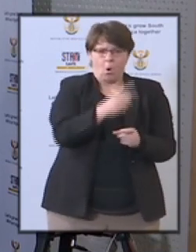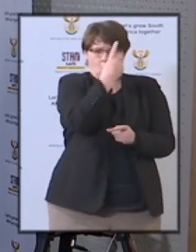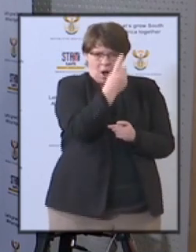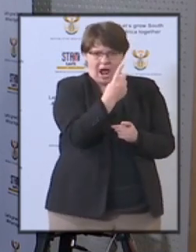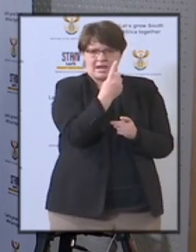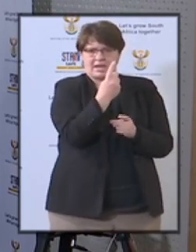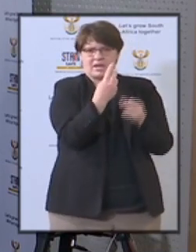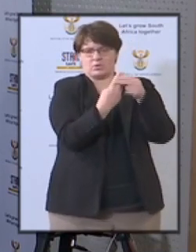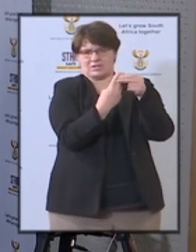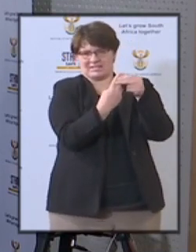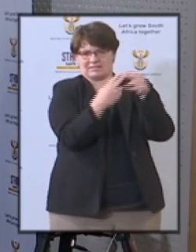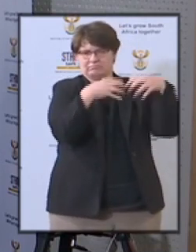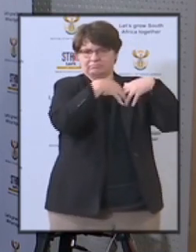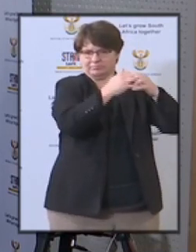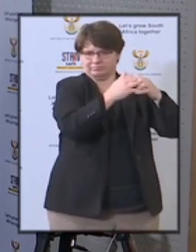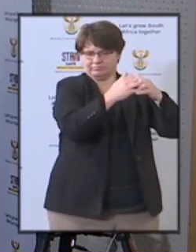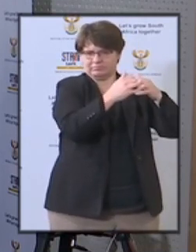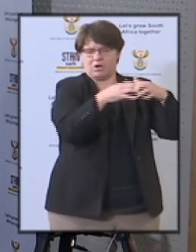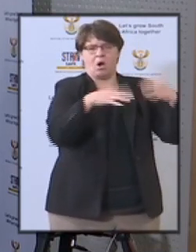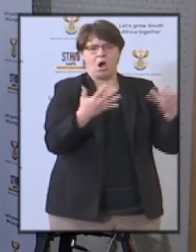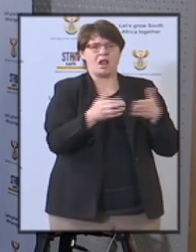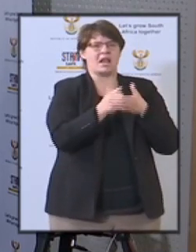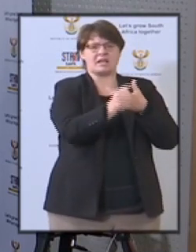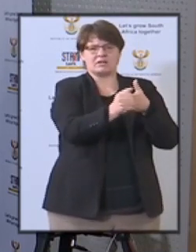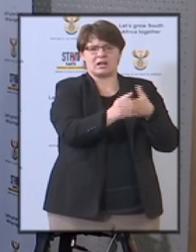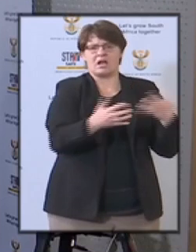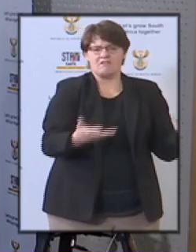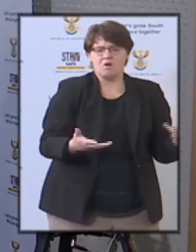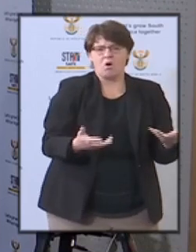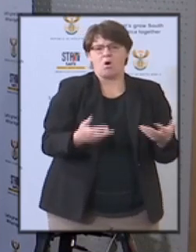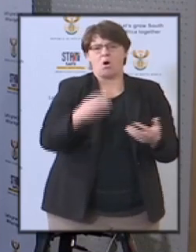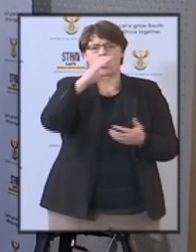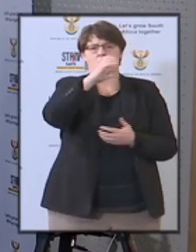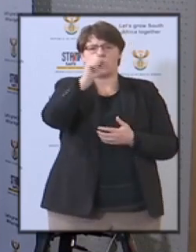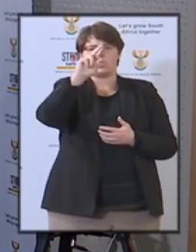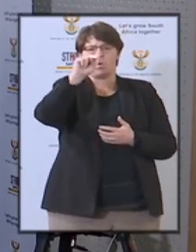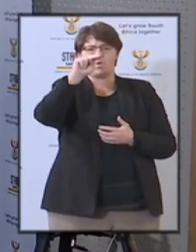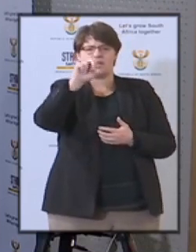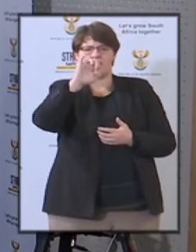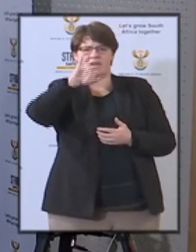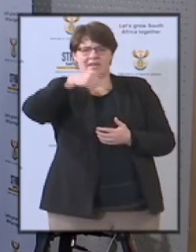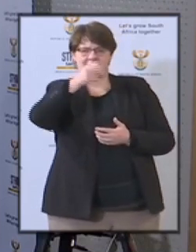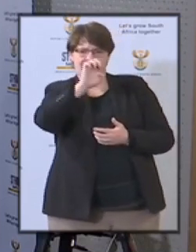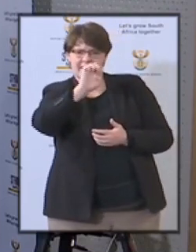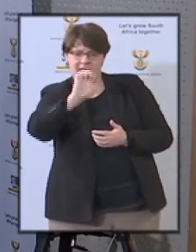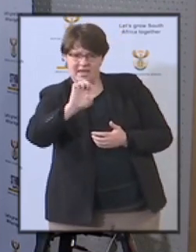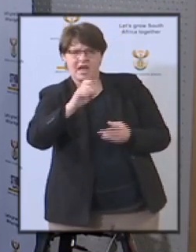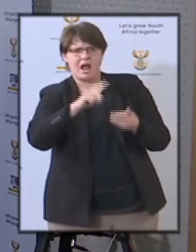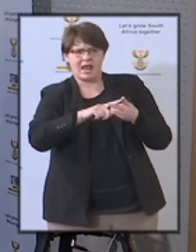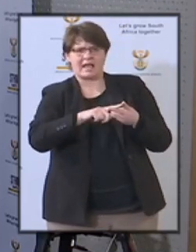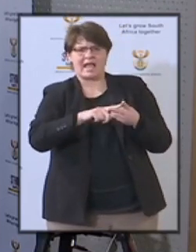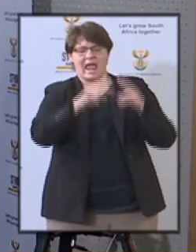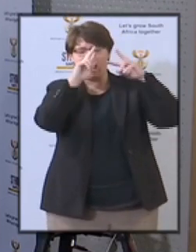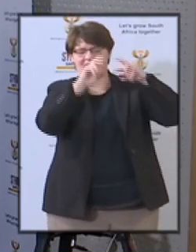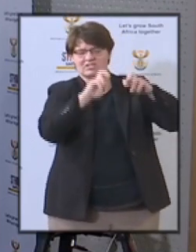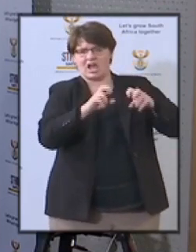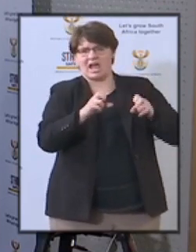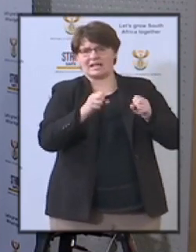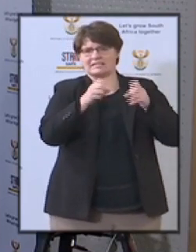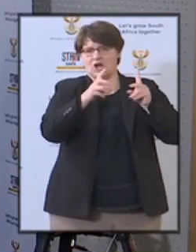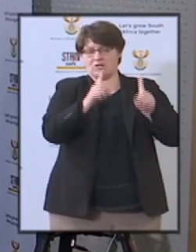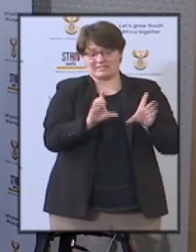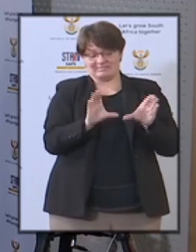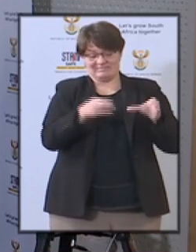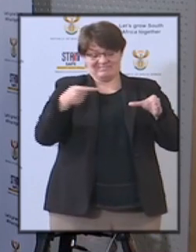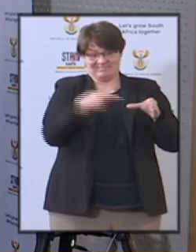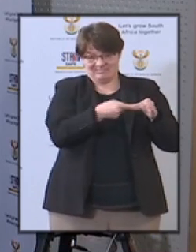leadership of uh perhaps someone like a harmonica in the investor investigative director that's the one question